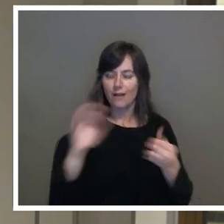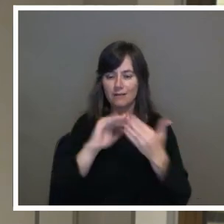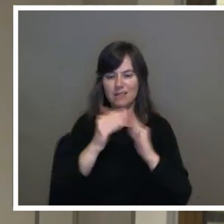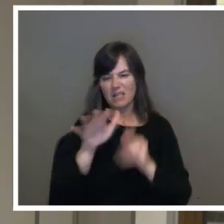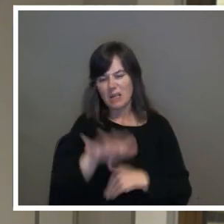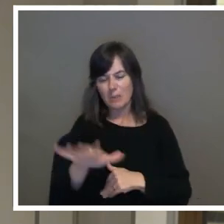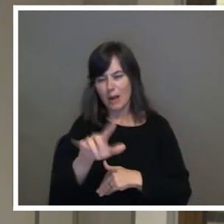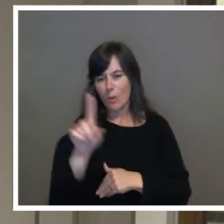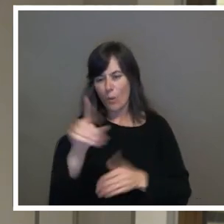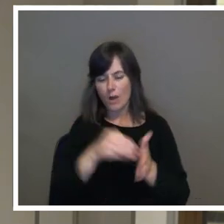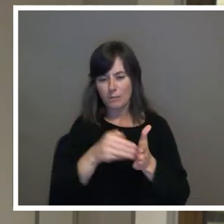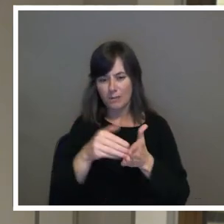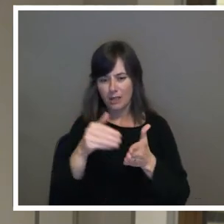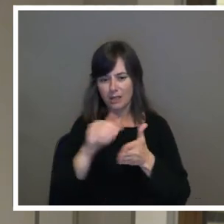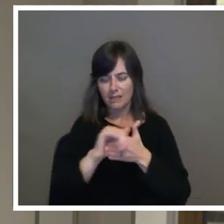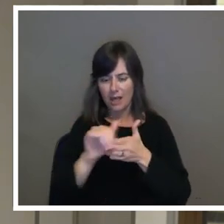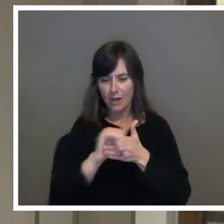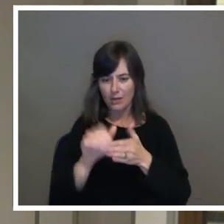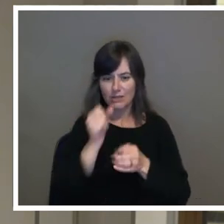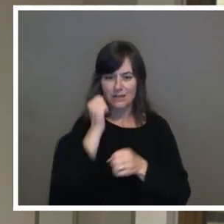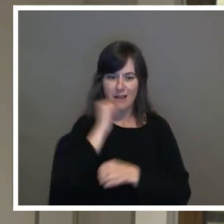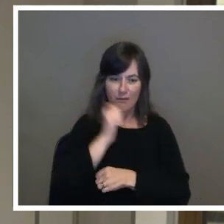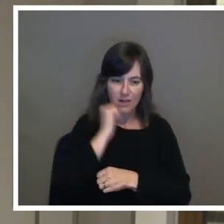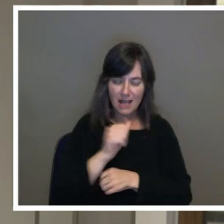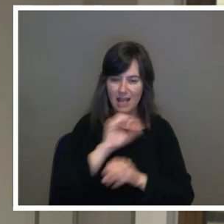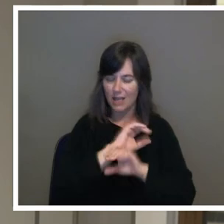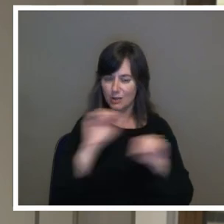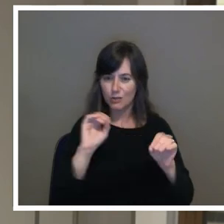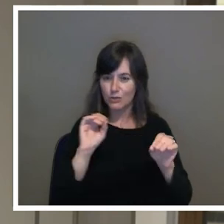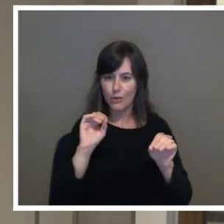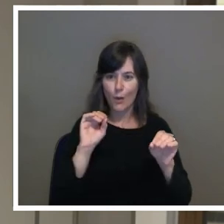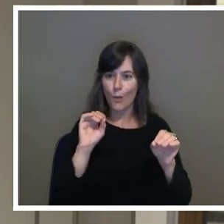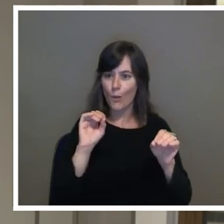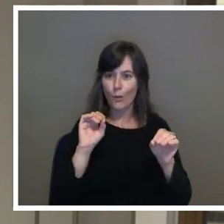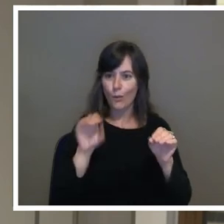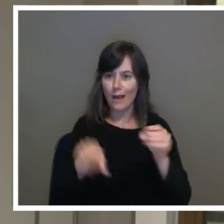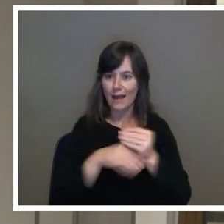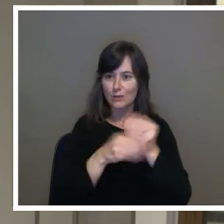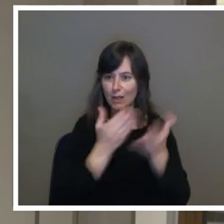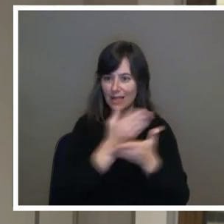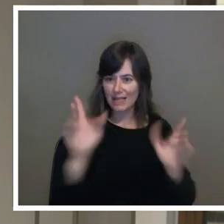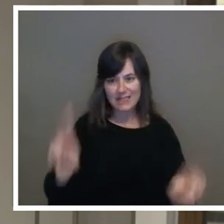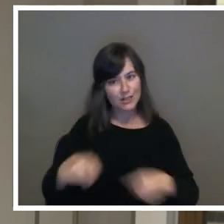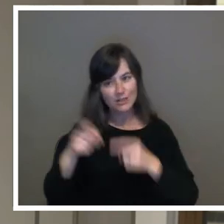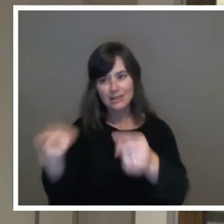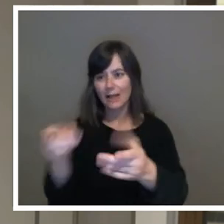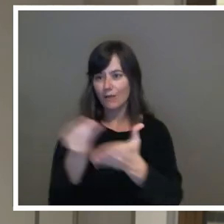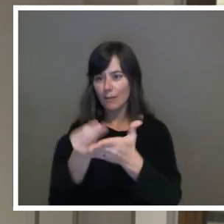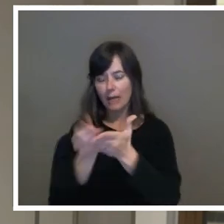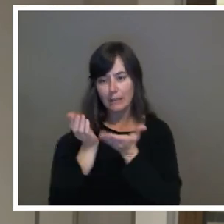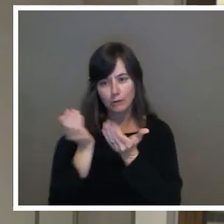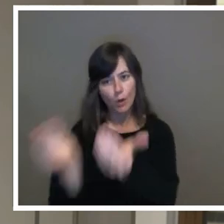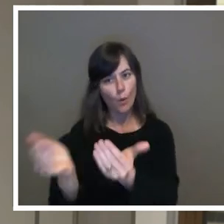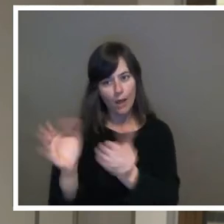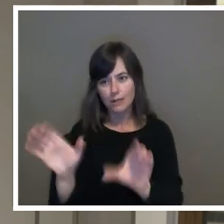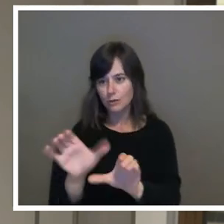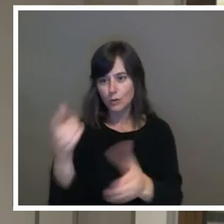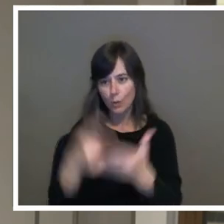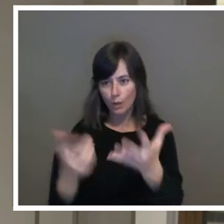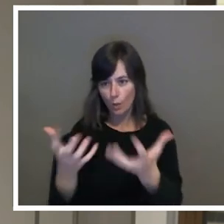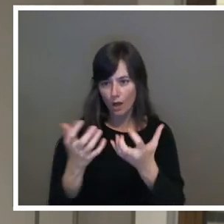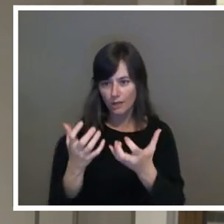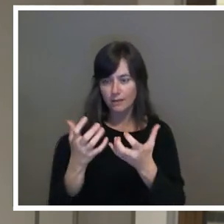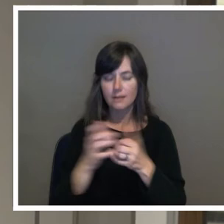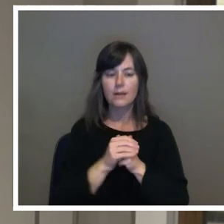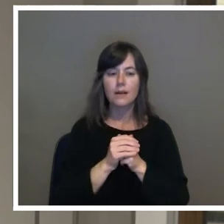day. No strings attached. Here's the money. Do with it what you like. There's not a whole lot of forthcoming on